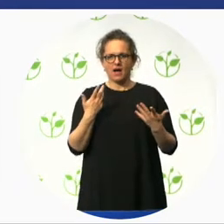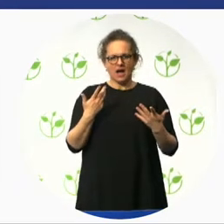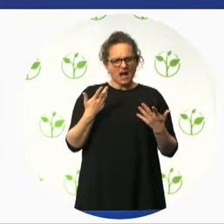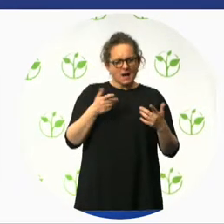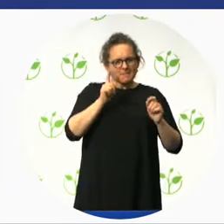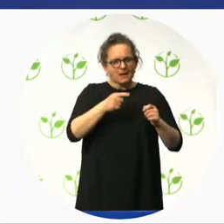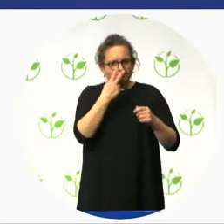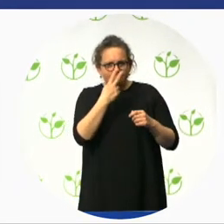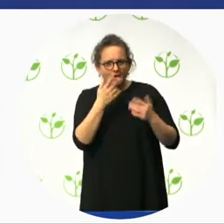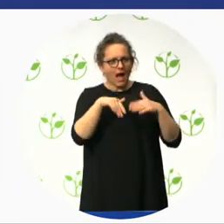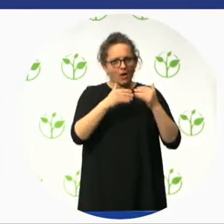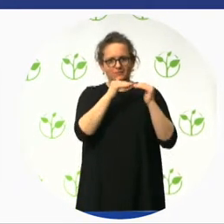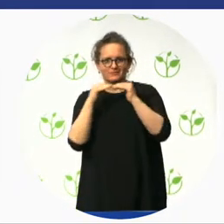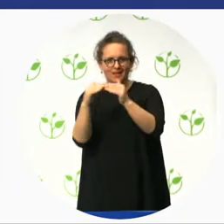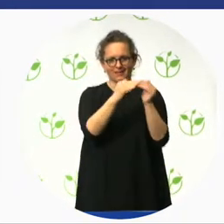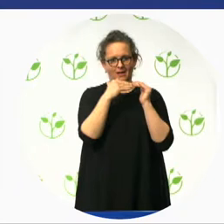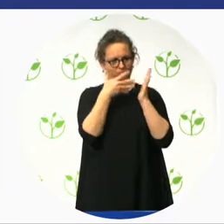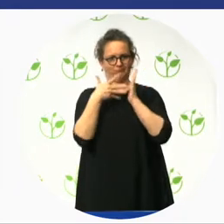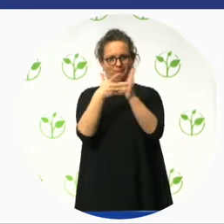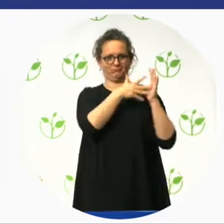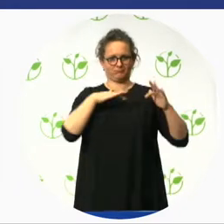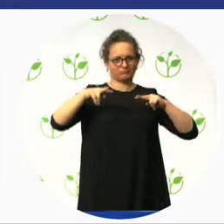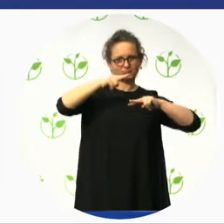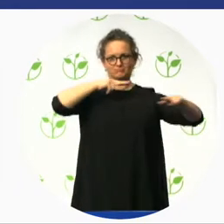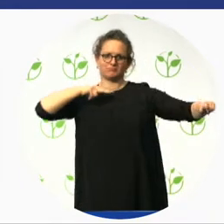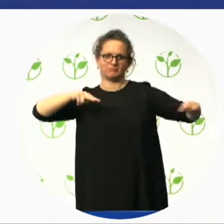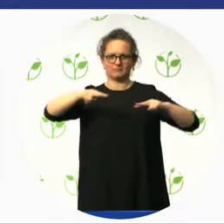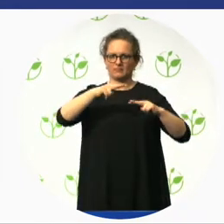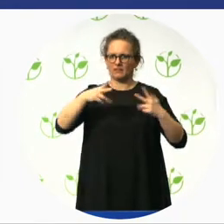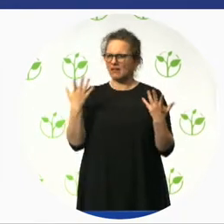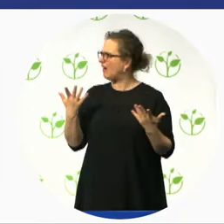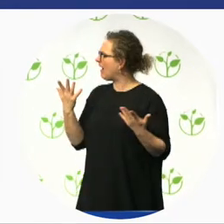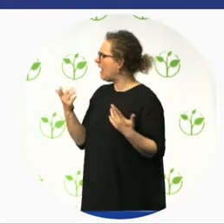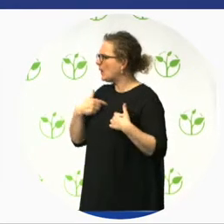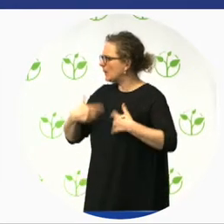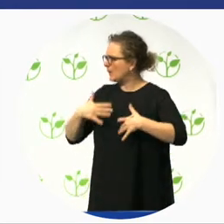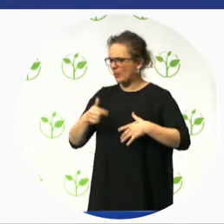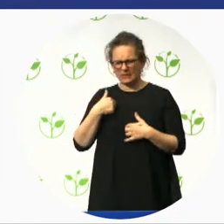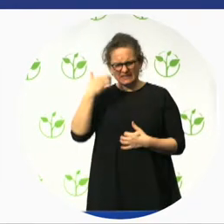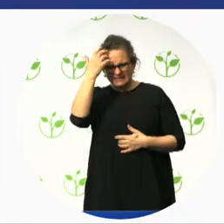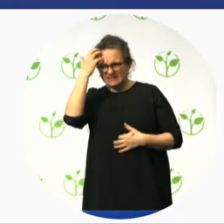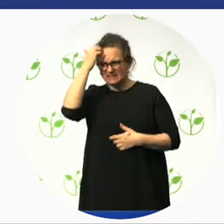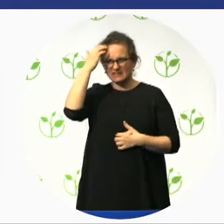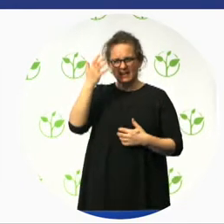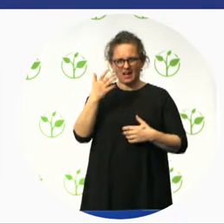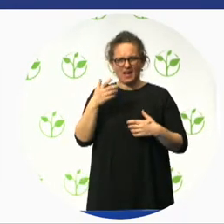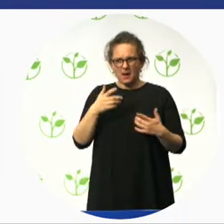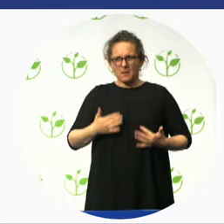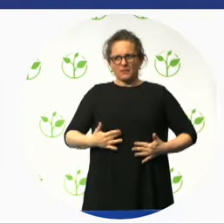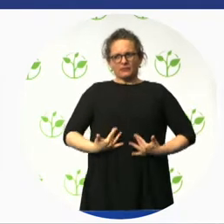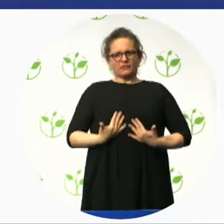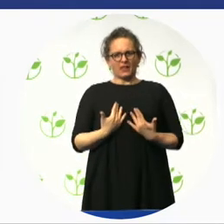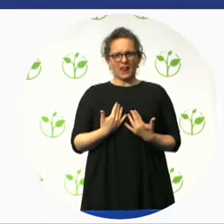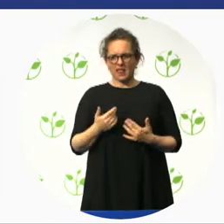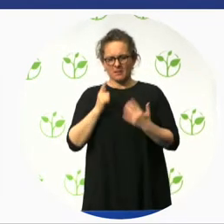accessibility, I want to do something, there's a lot of information out there, I'm not sure, I don't want to try, because if I try and I do it quite right, I'm going to get